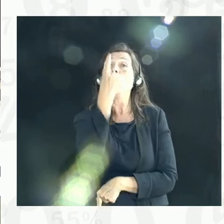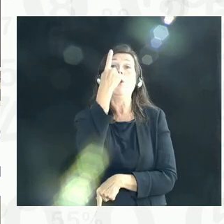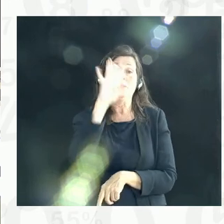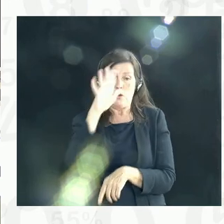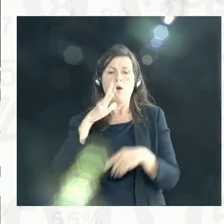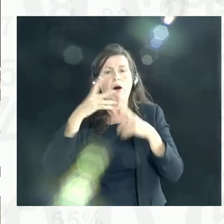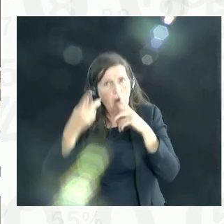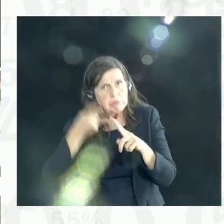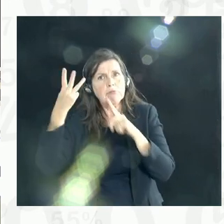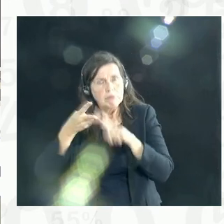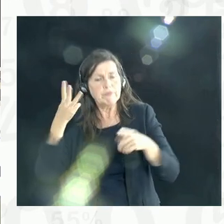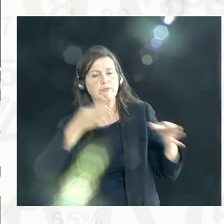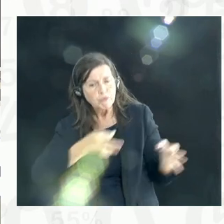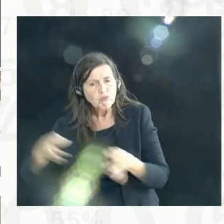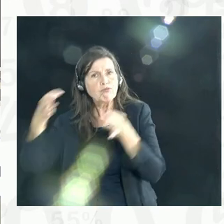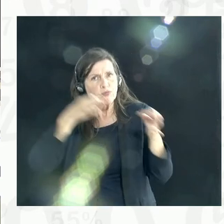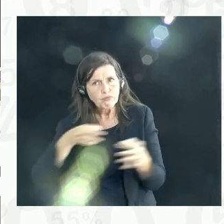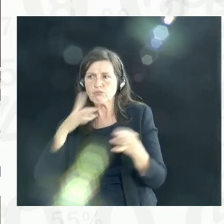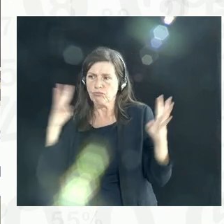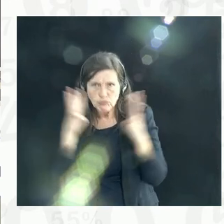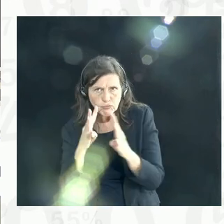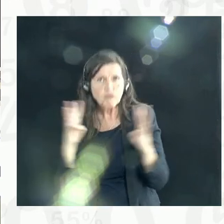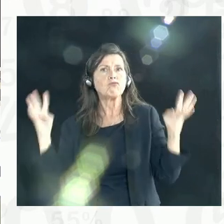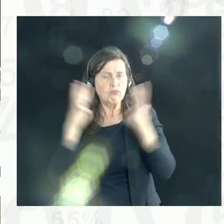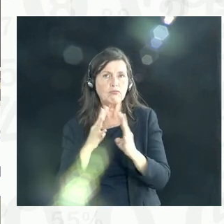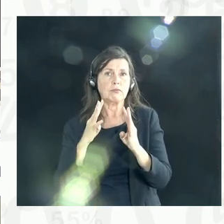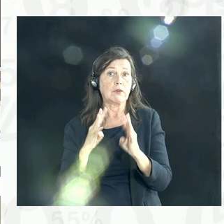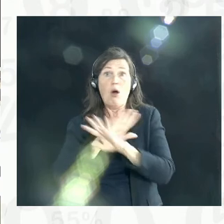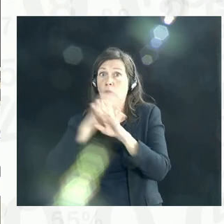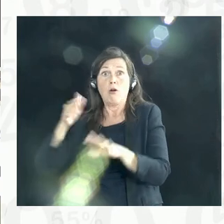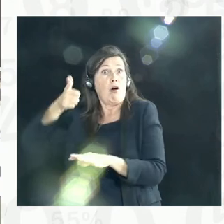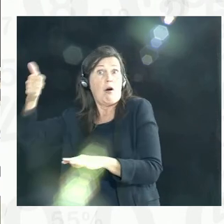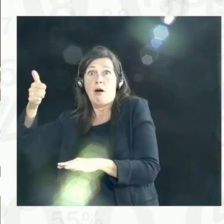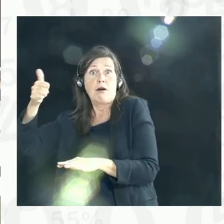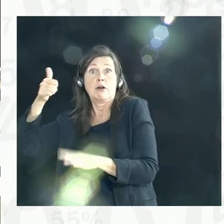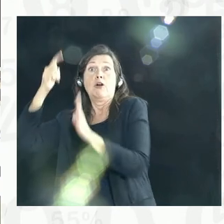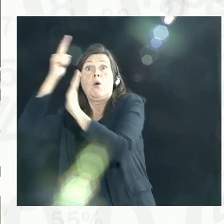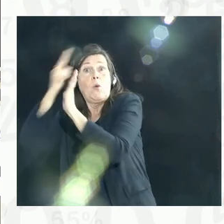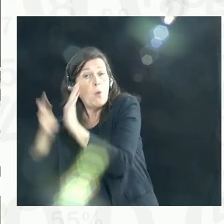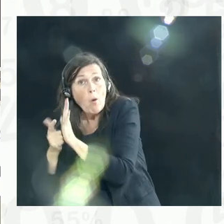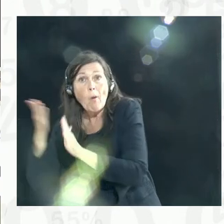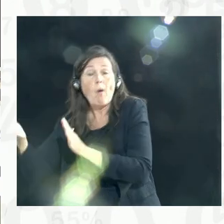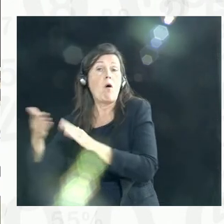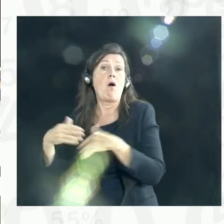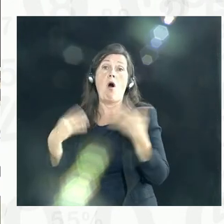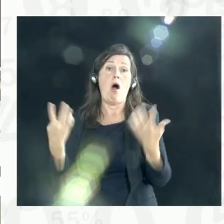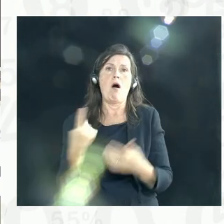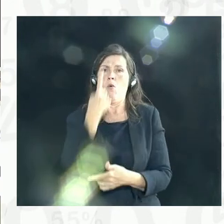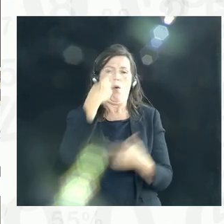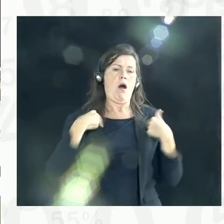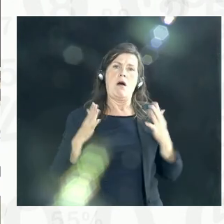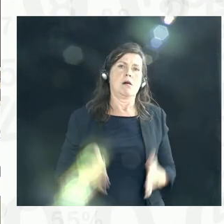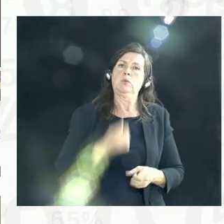important. It's not only the framework. It's not only the legislation. It's not only one act of working